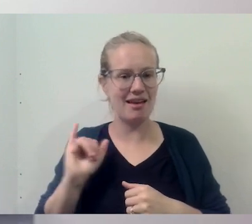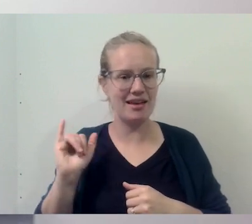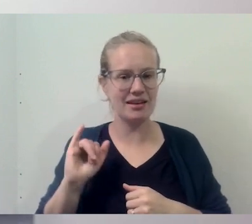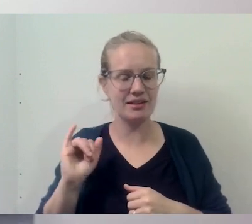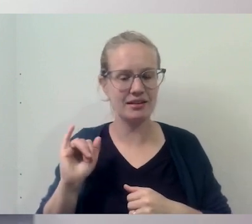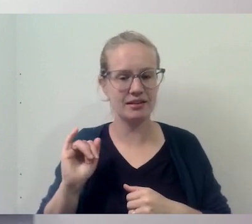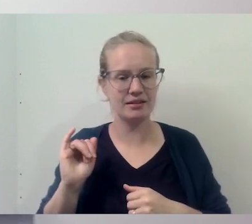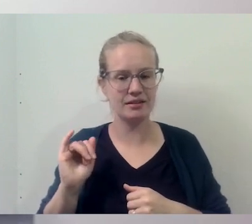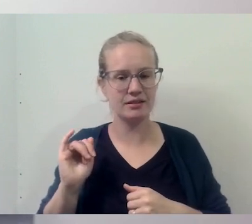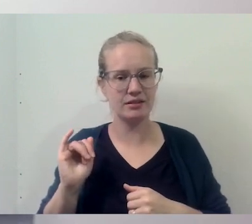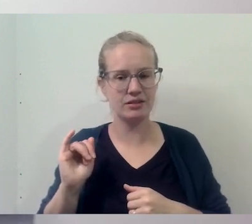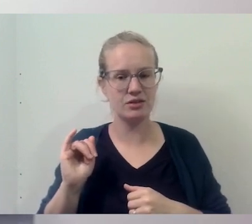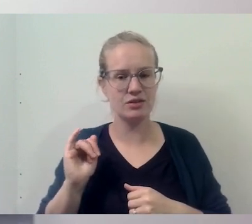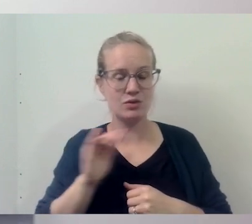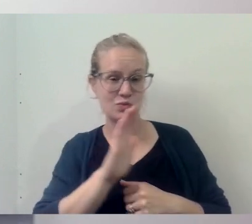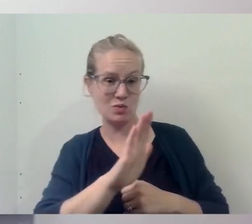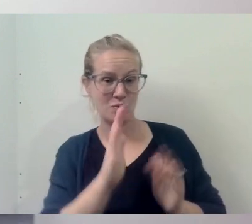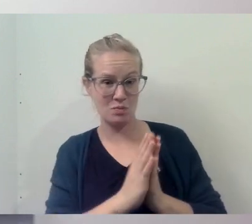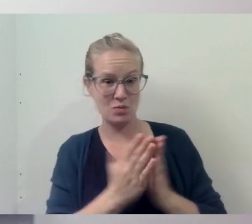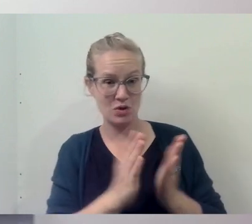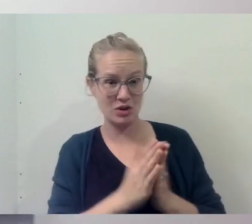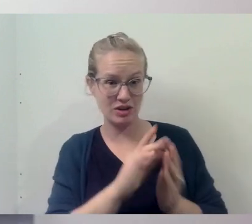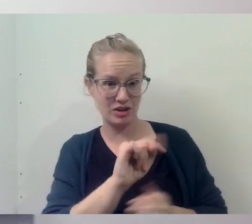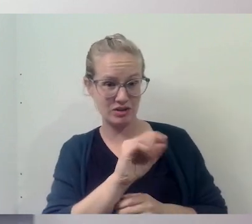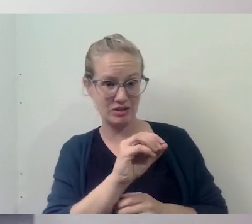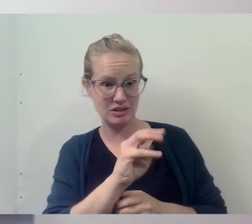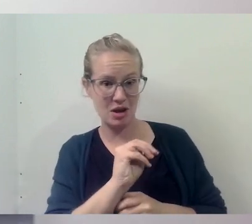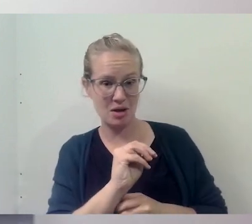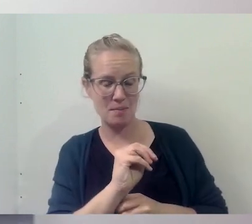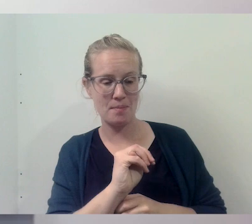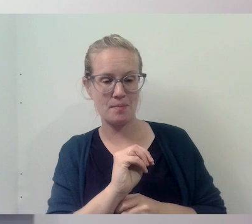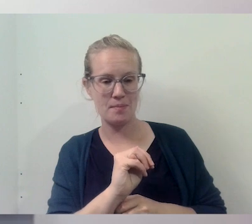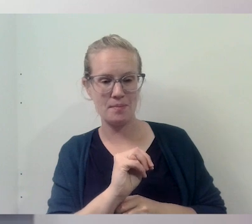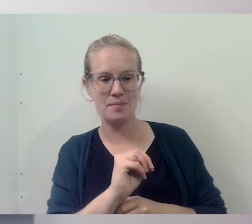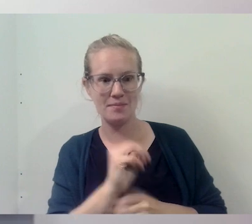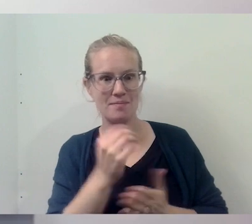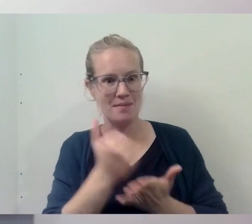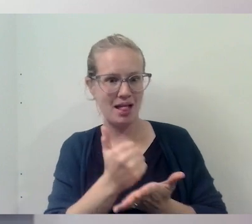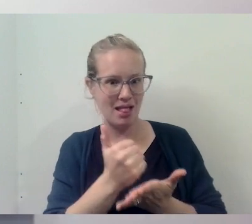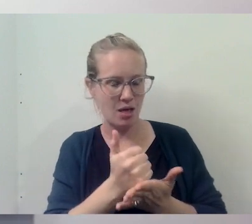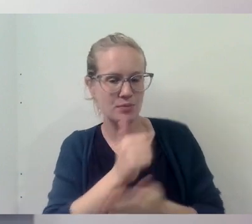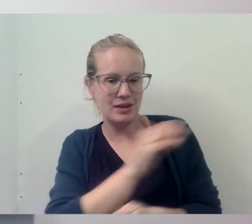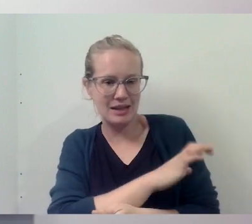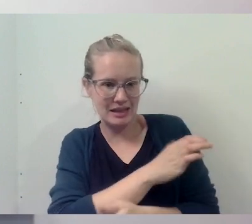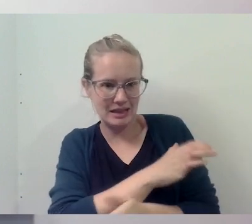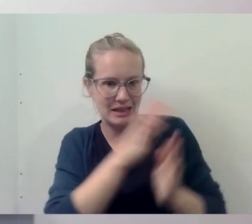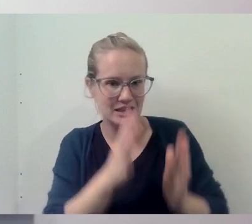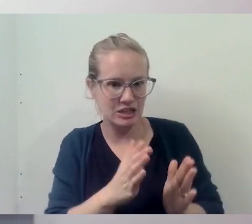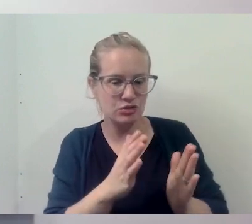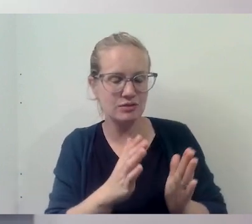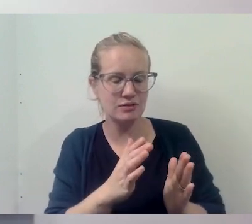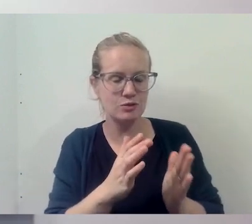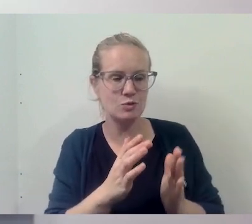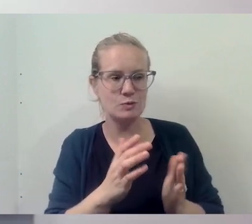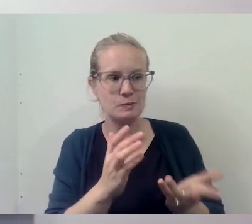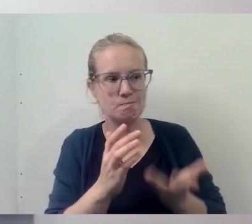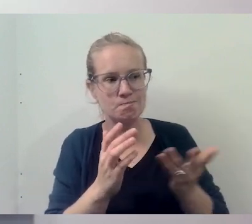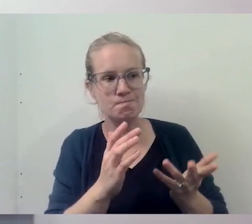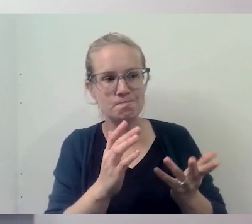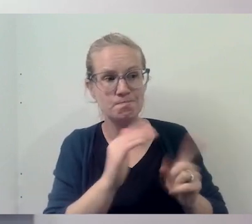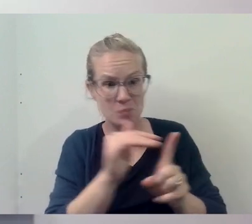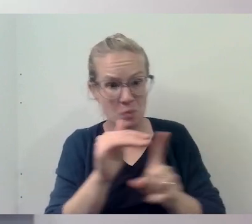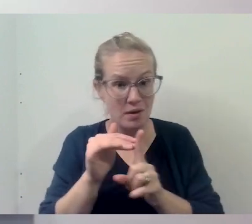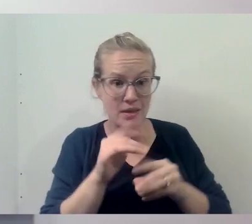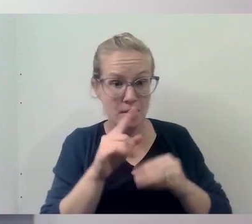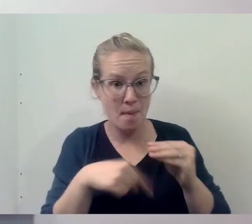you know, your book, um, Tom, you know, kind of helping clinicians to kind of remind